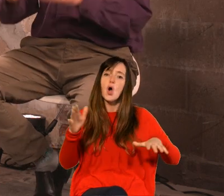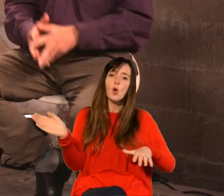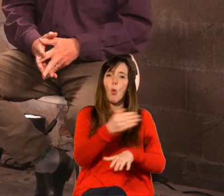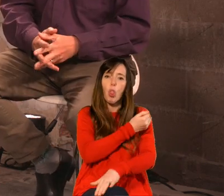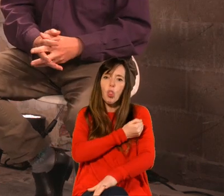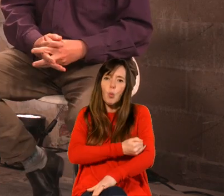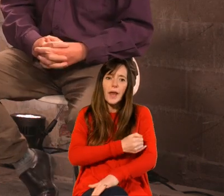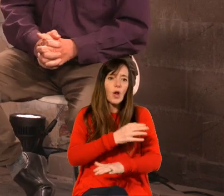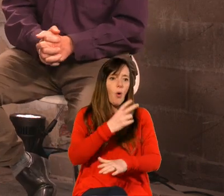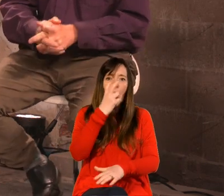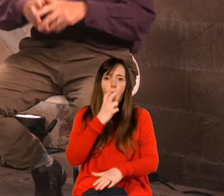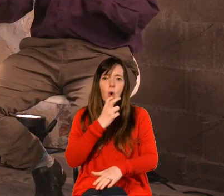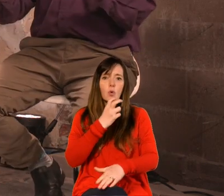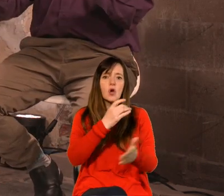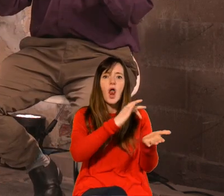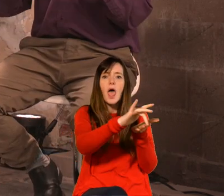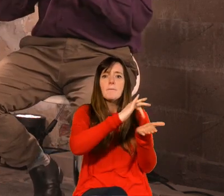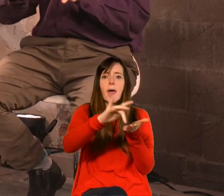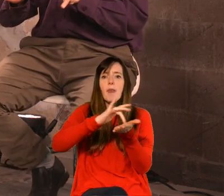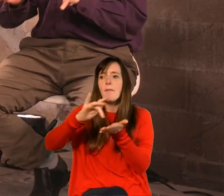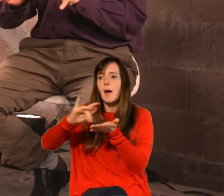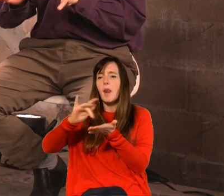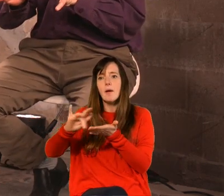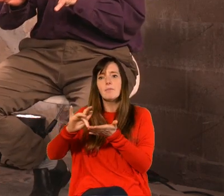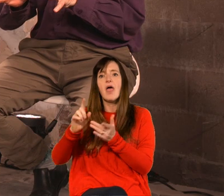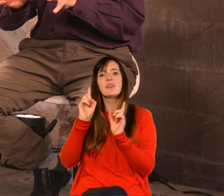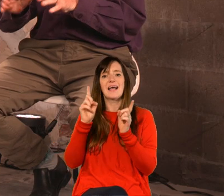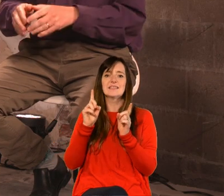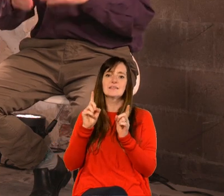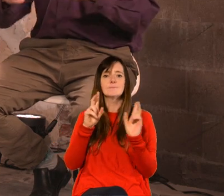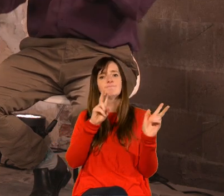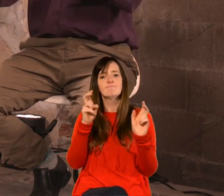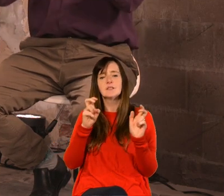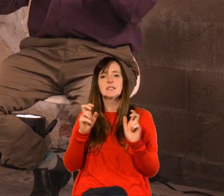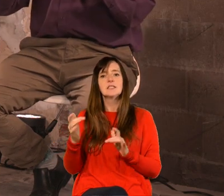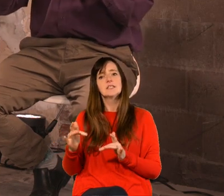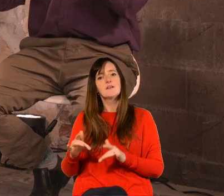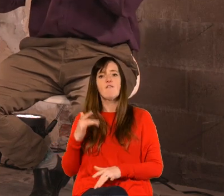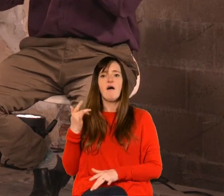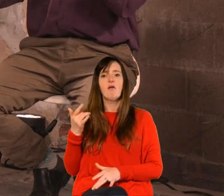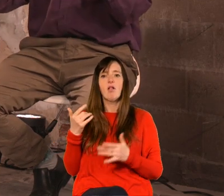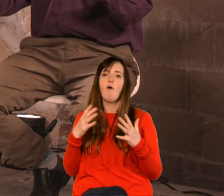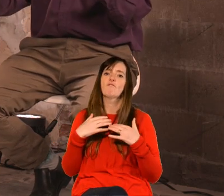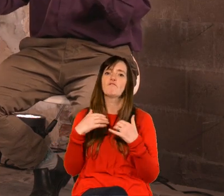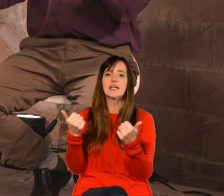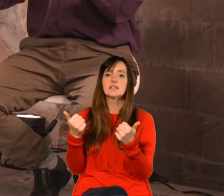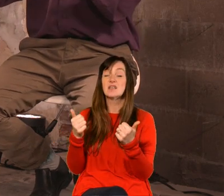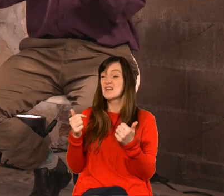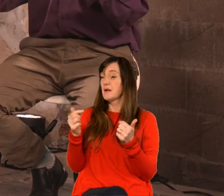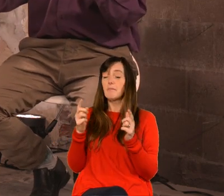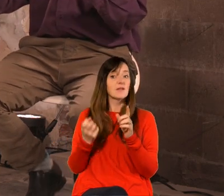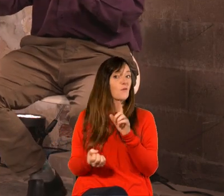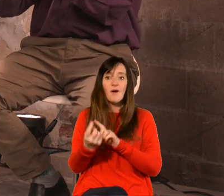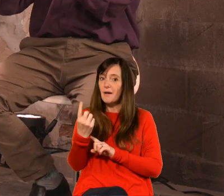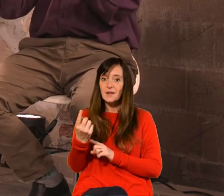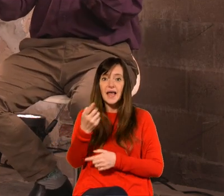job of survival of the fittest but we haven't responded that way as a society we've shielded the weak we've crashed our economy to look